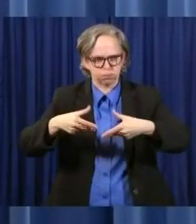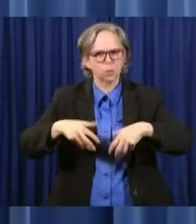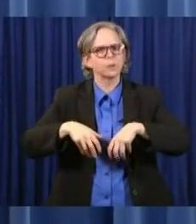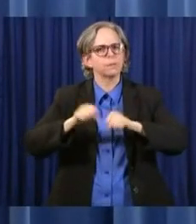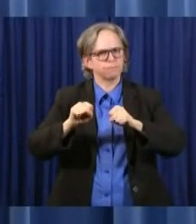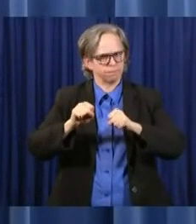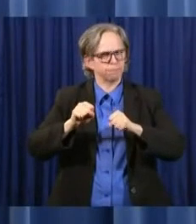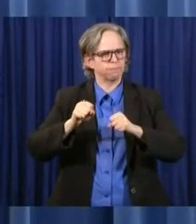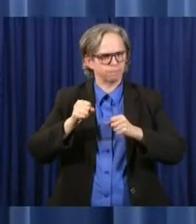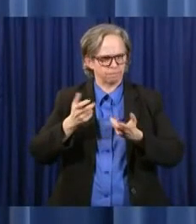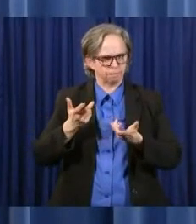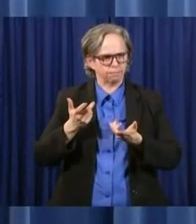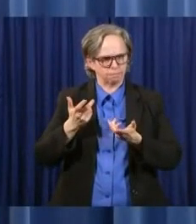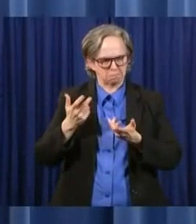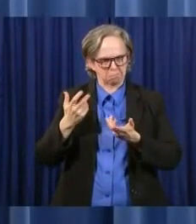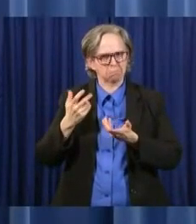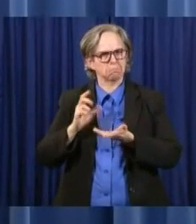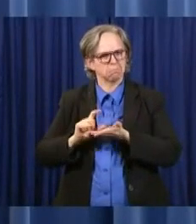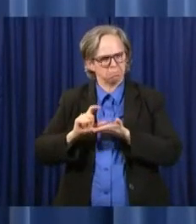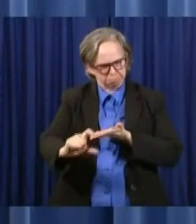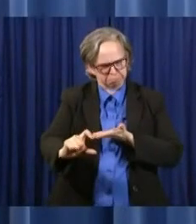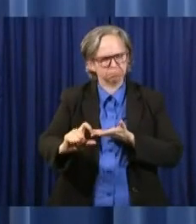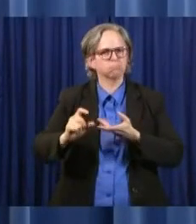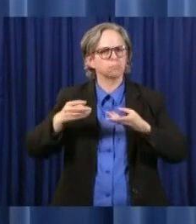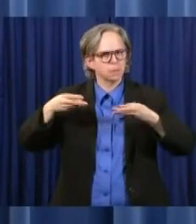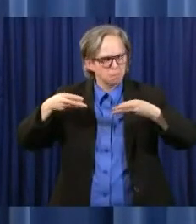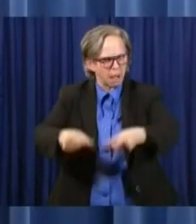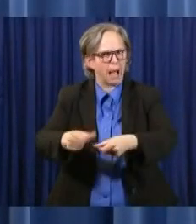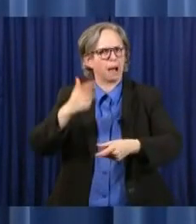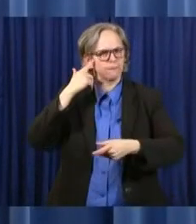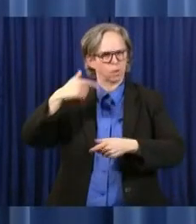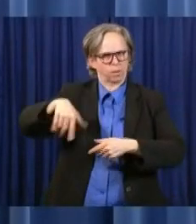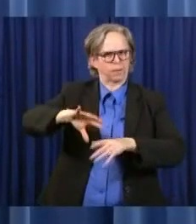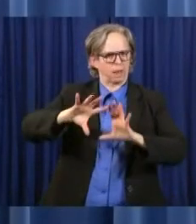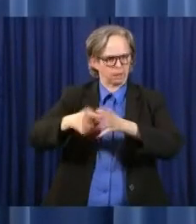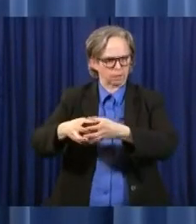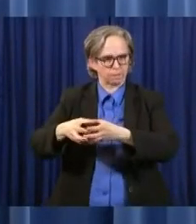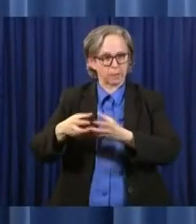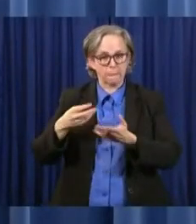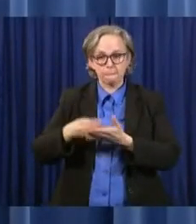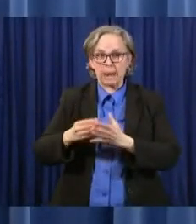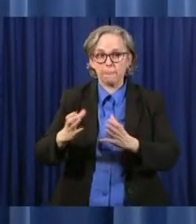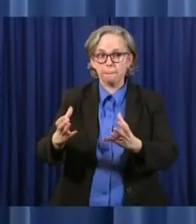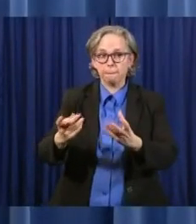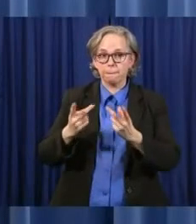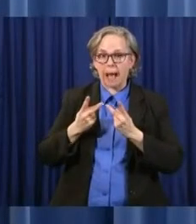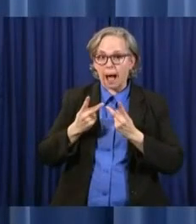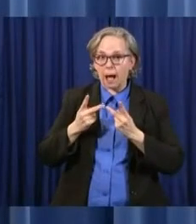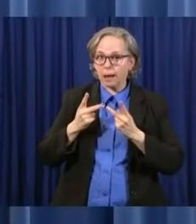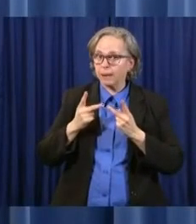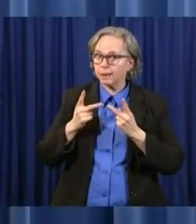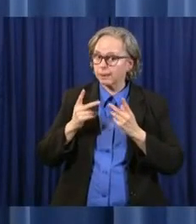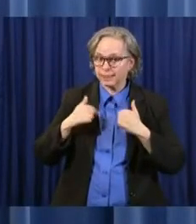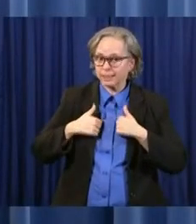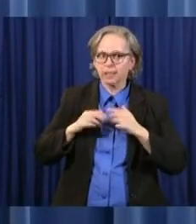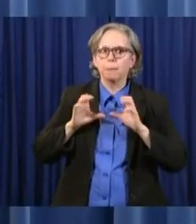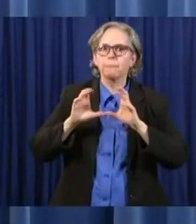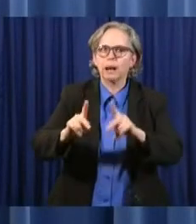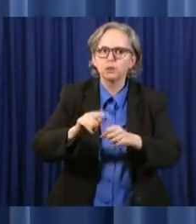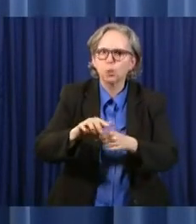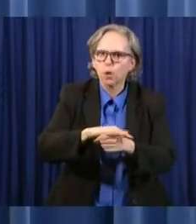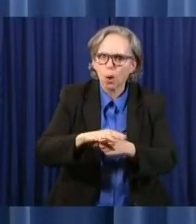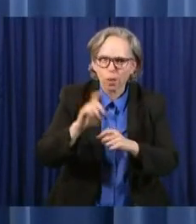up a much more significant amount of that, uh, another area that's certainly near and dear to my heart is children's services.